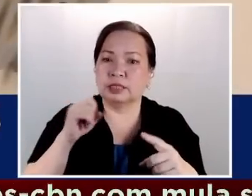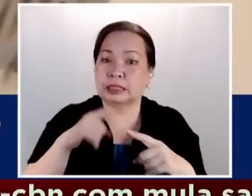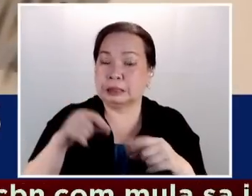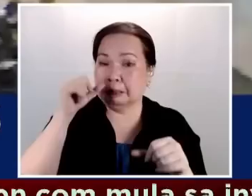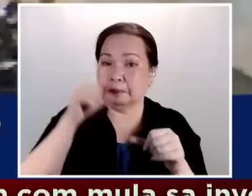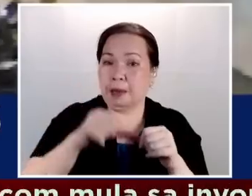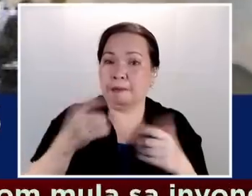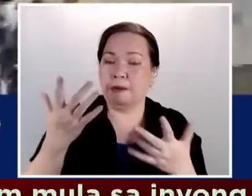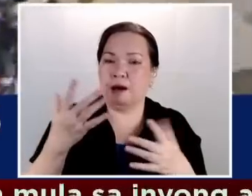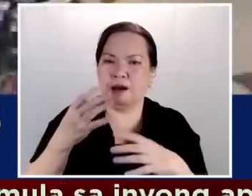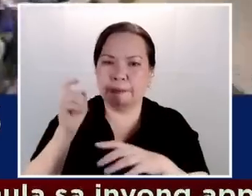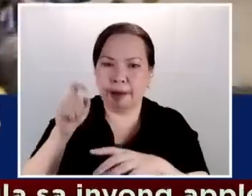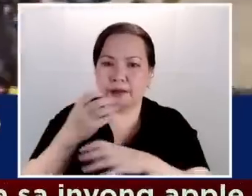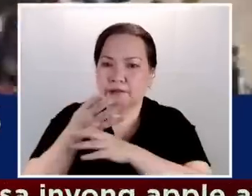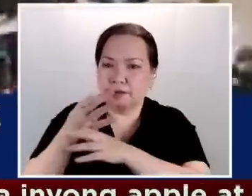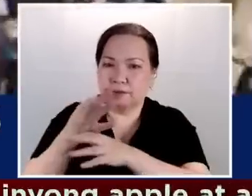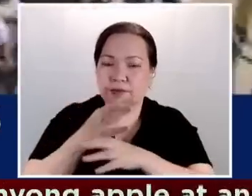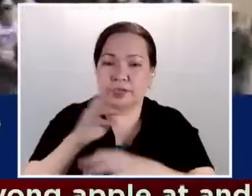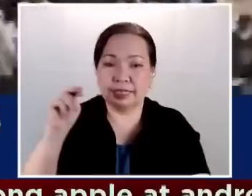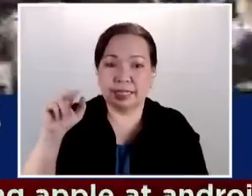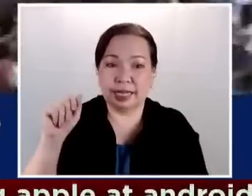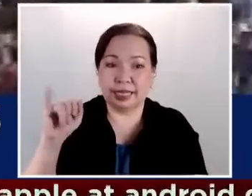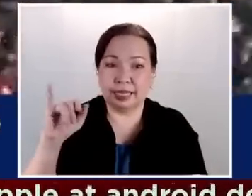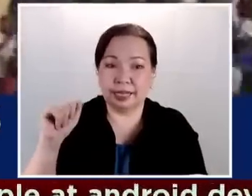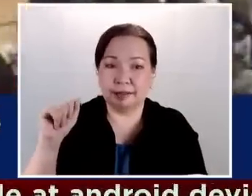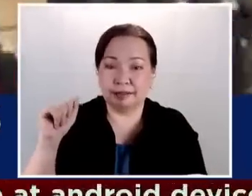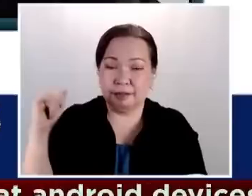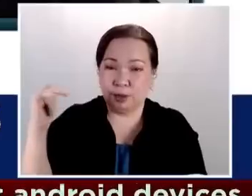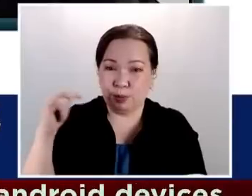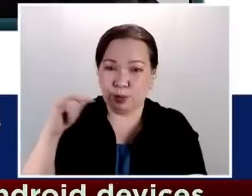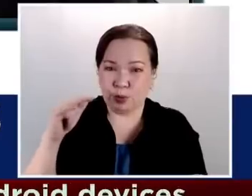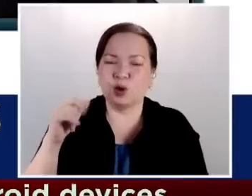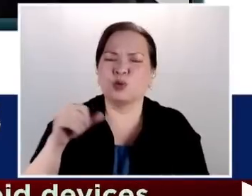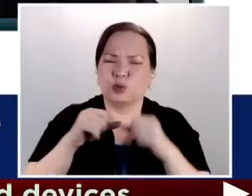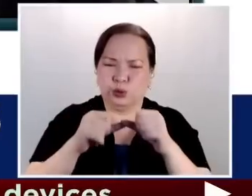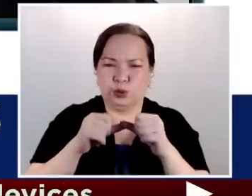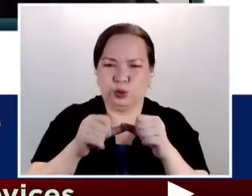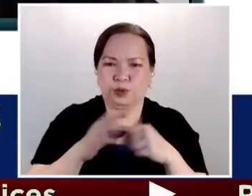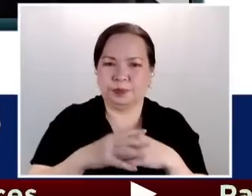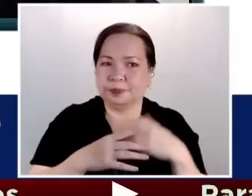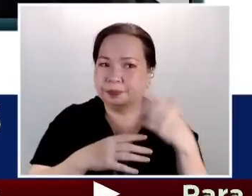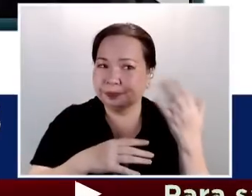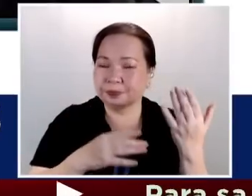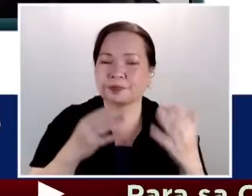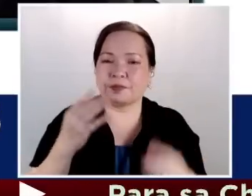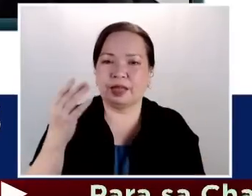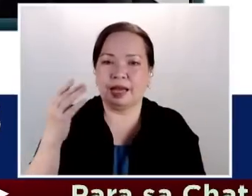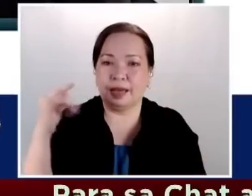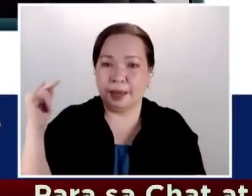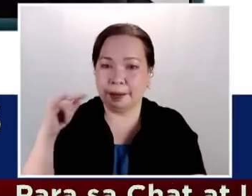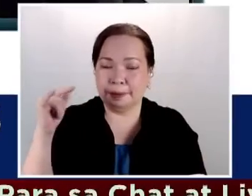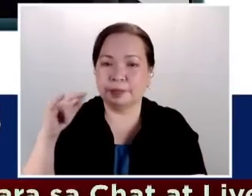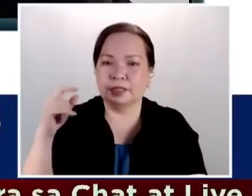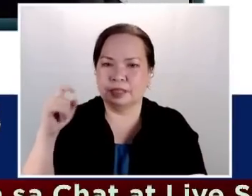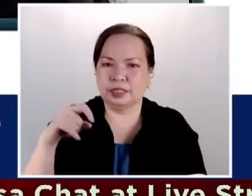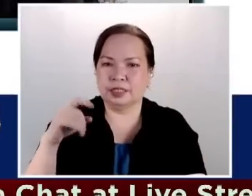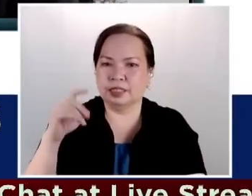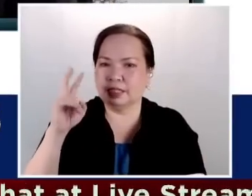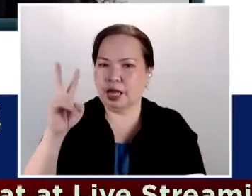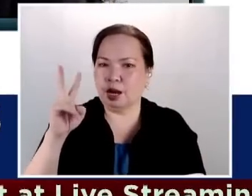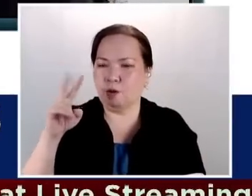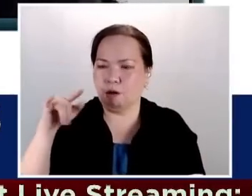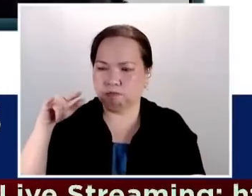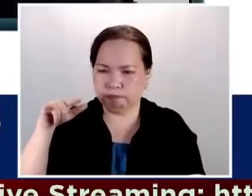rehabilitasyon ng Naiya. This airport, we have two runways that